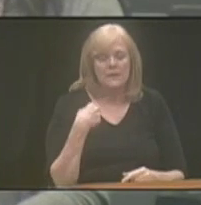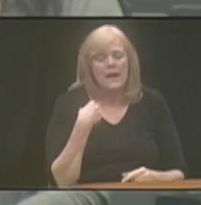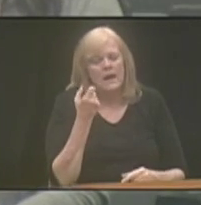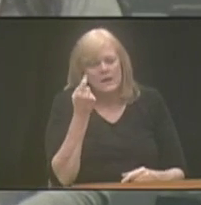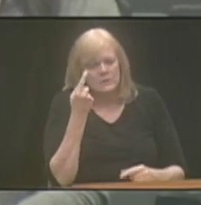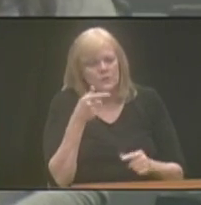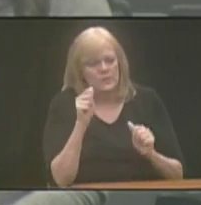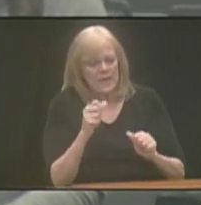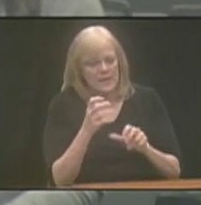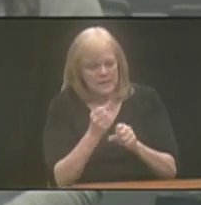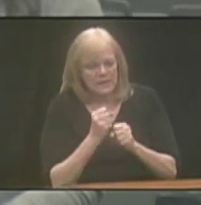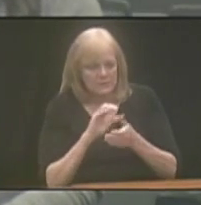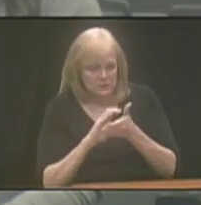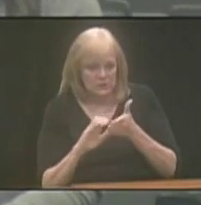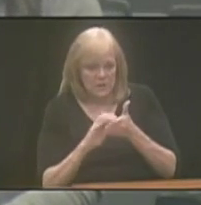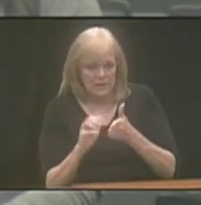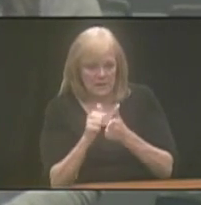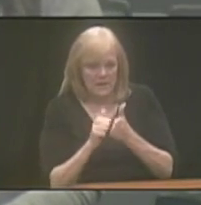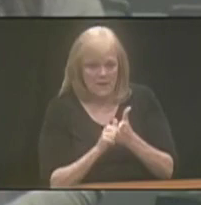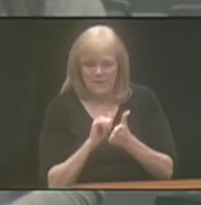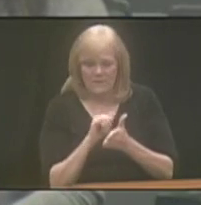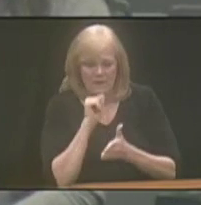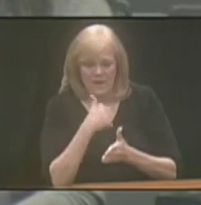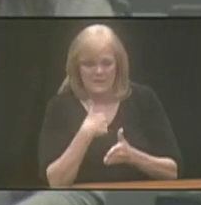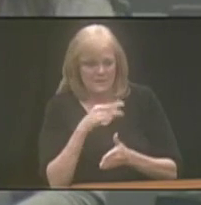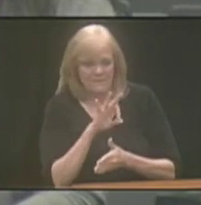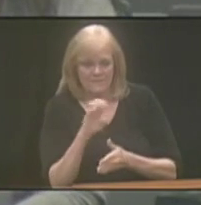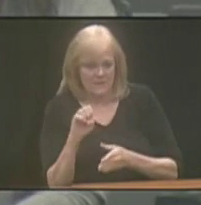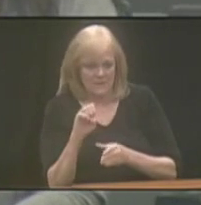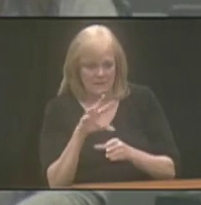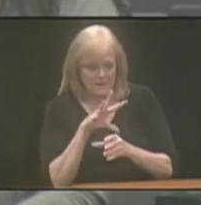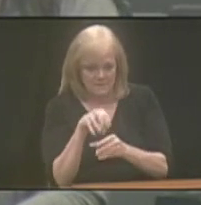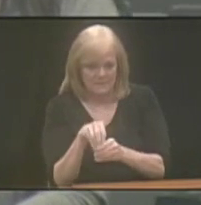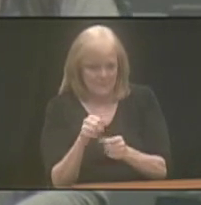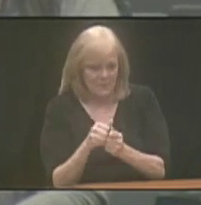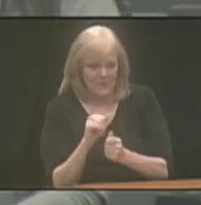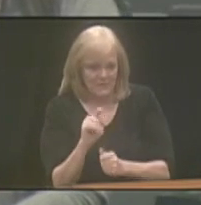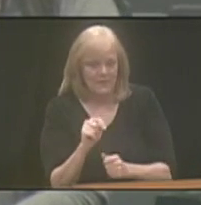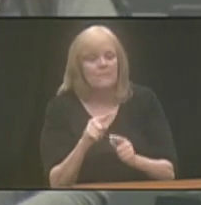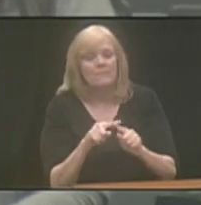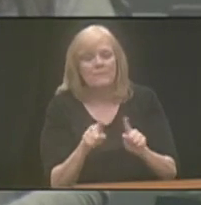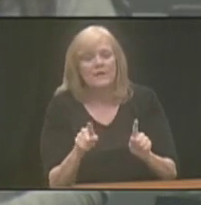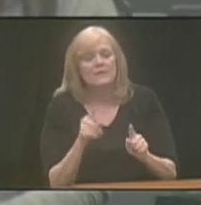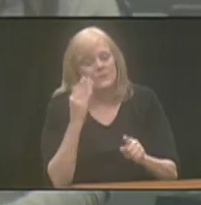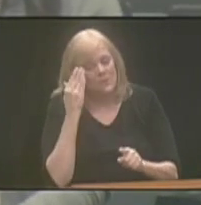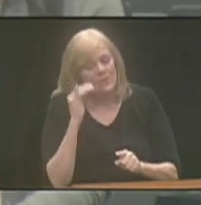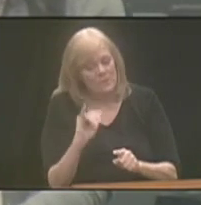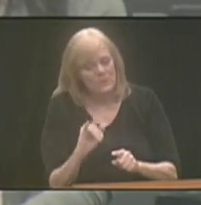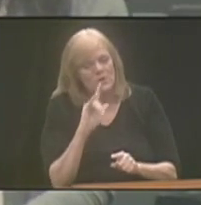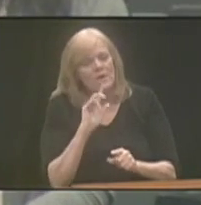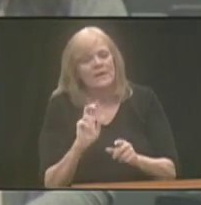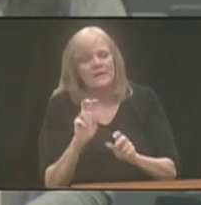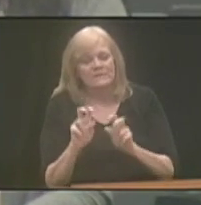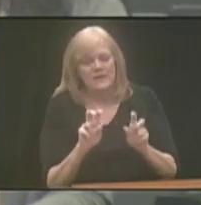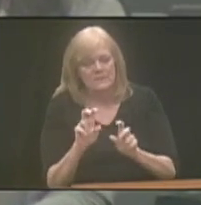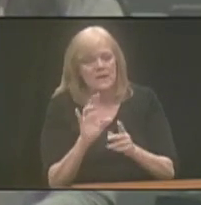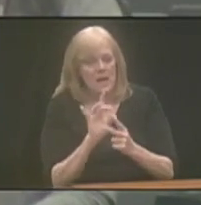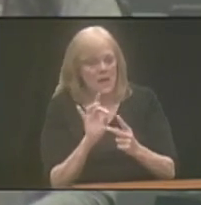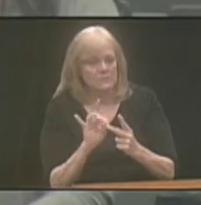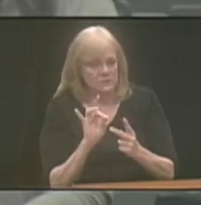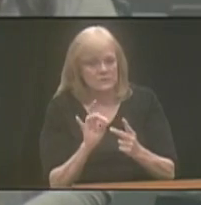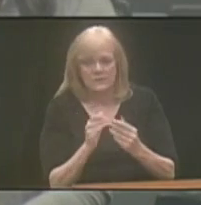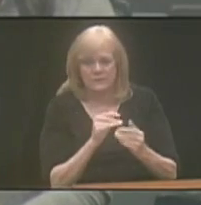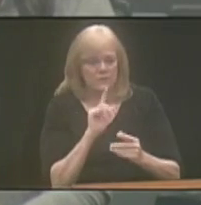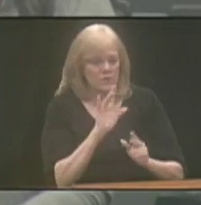you can go get a checking account that does not have a fee associated with it. However, note that these are investment options. Even